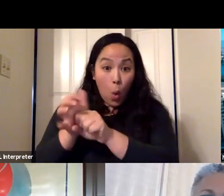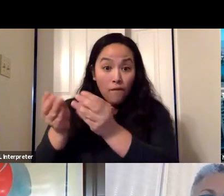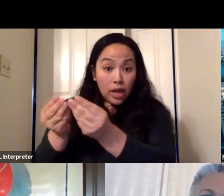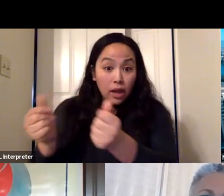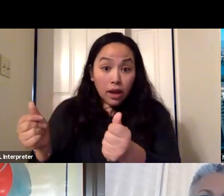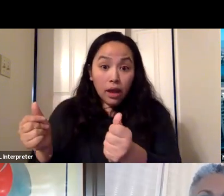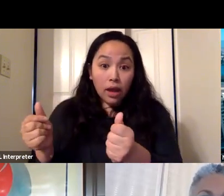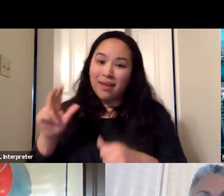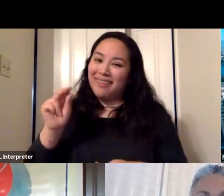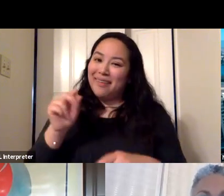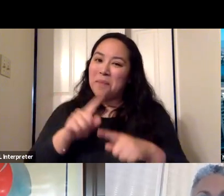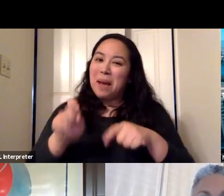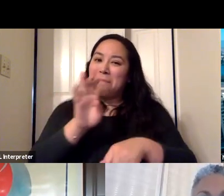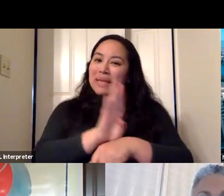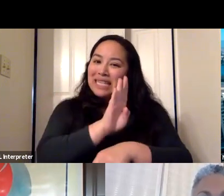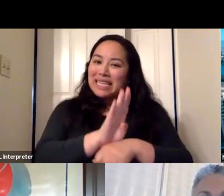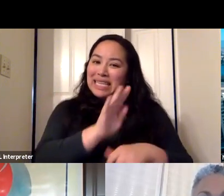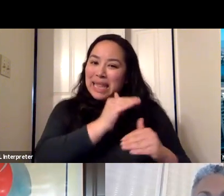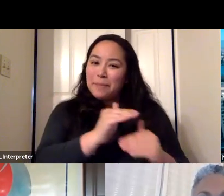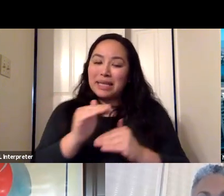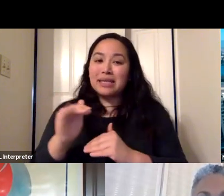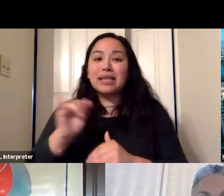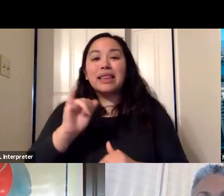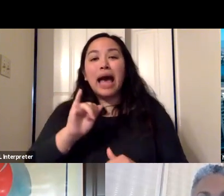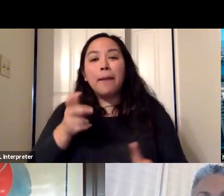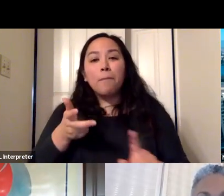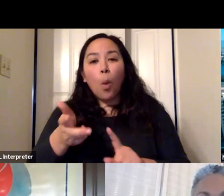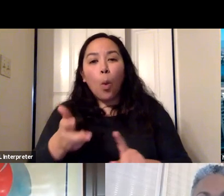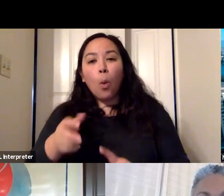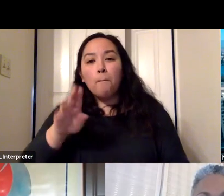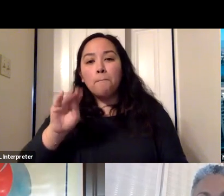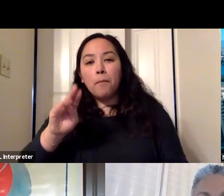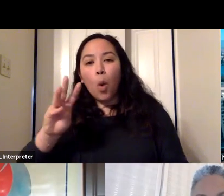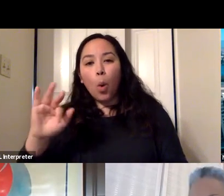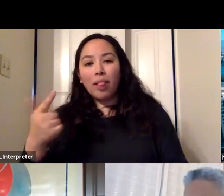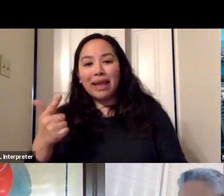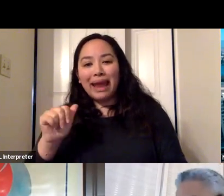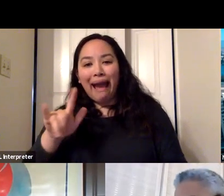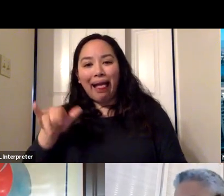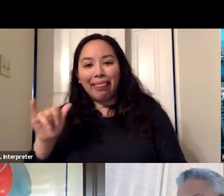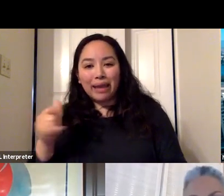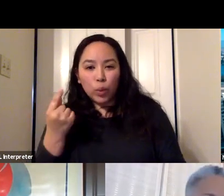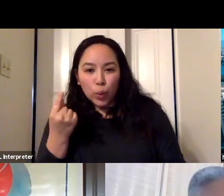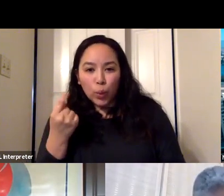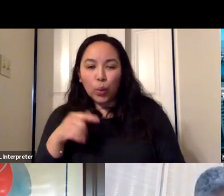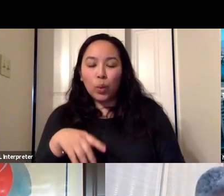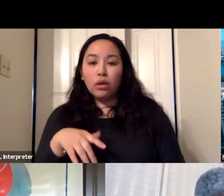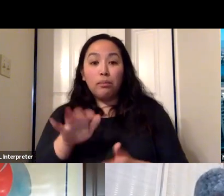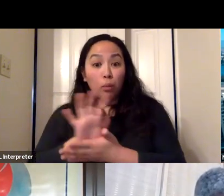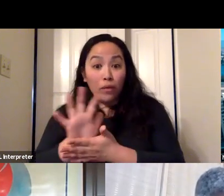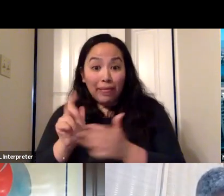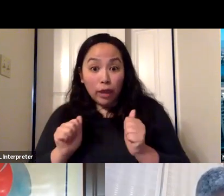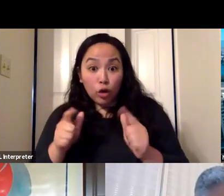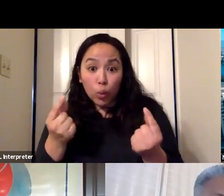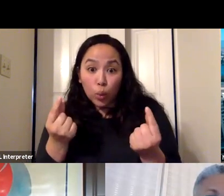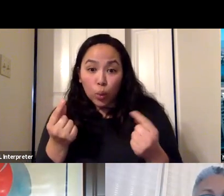sector by sector restrictions, you know, what bowling alleys have to do, what movie theaters have to do. But that stuff is actually probably going to go away